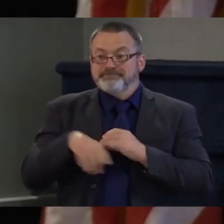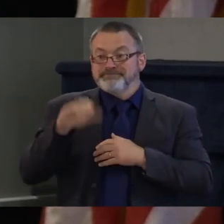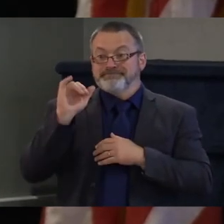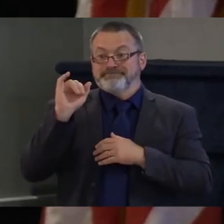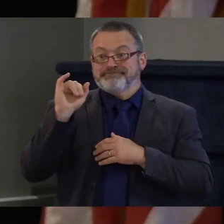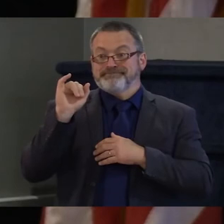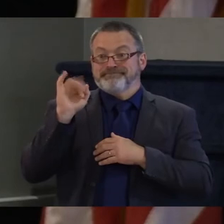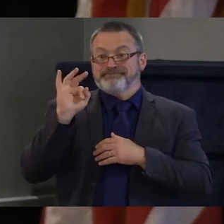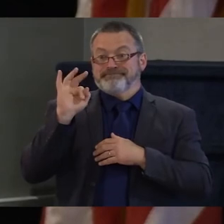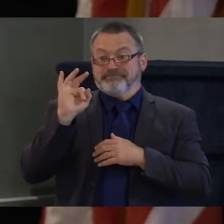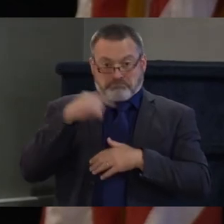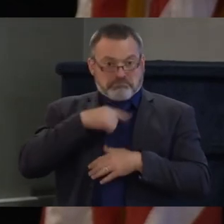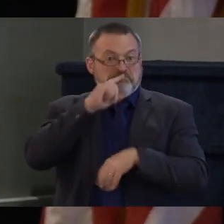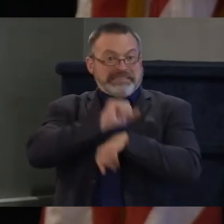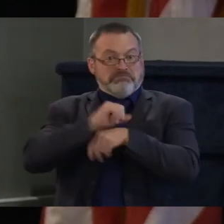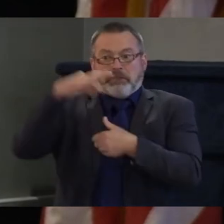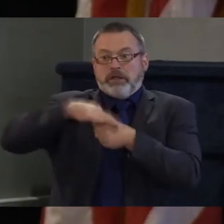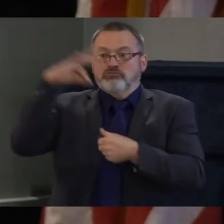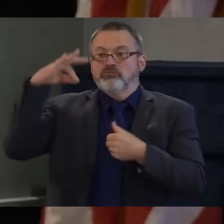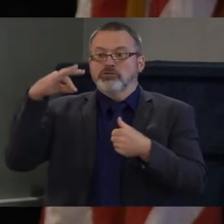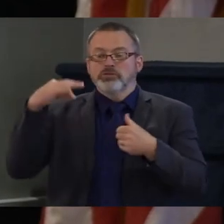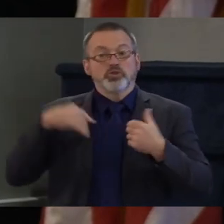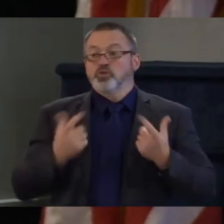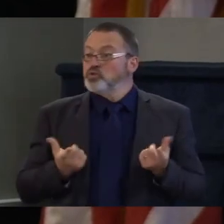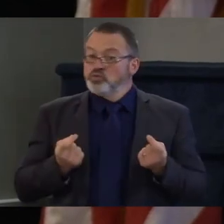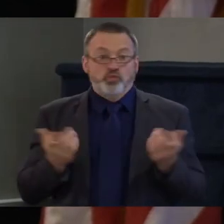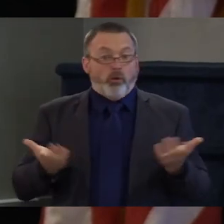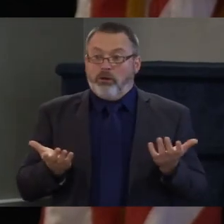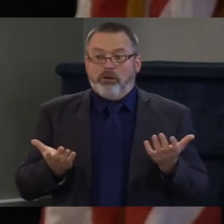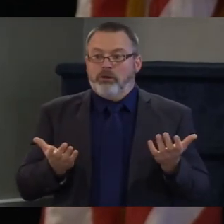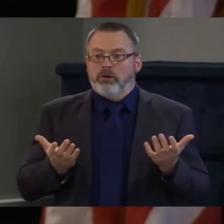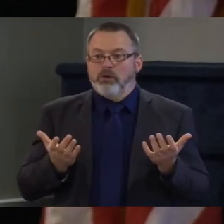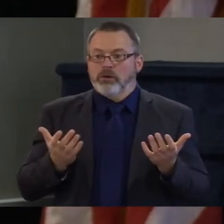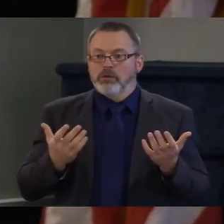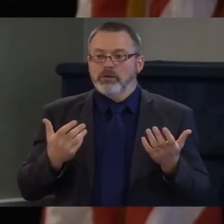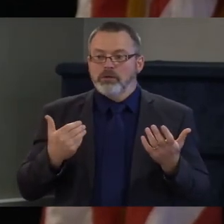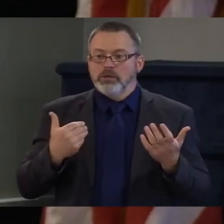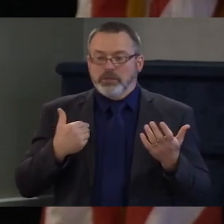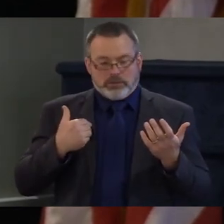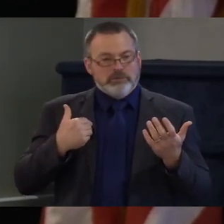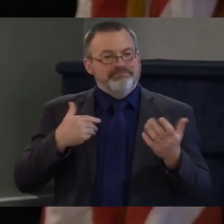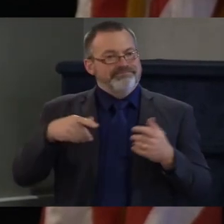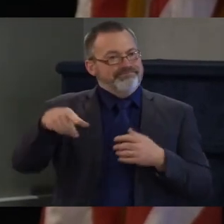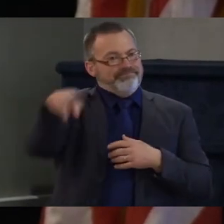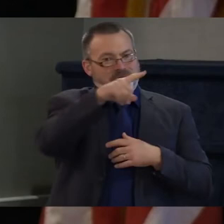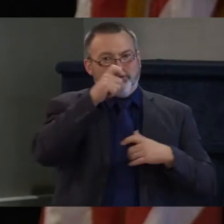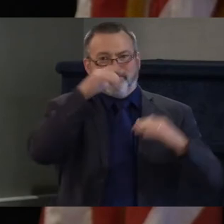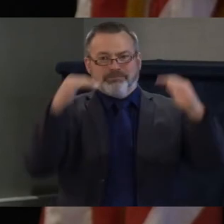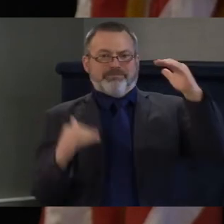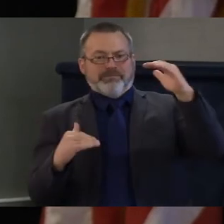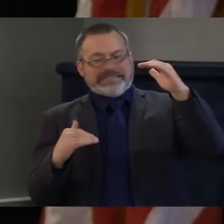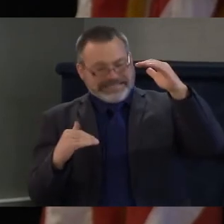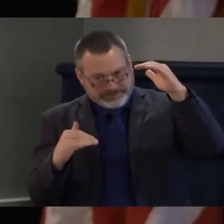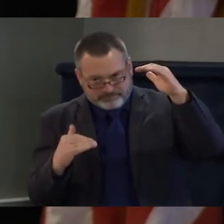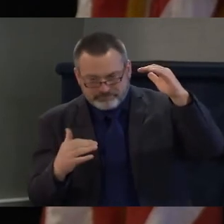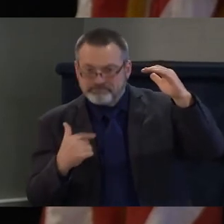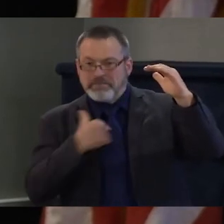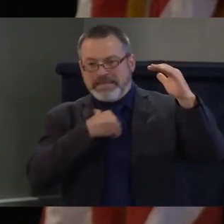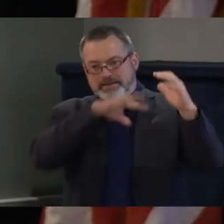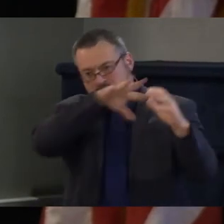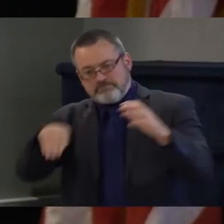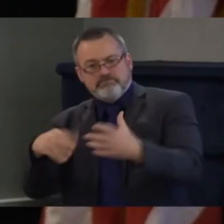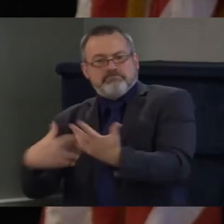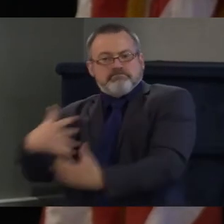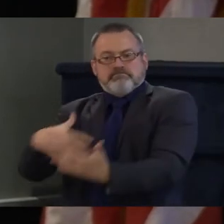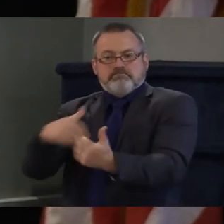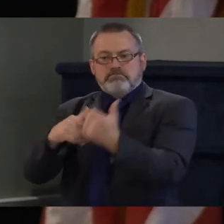is ensure to have people around me who know better than i do about whatever topic it is that i need to be